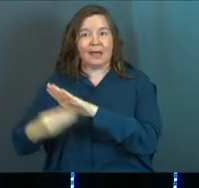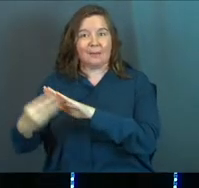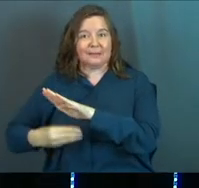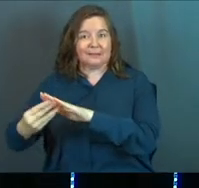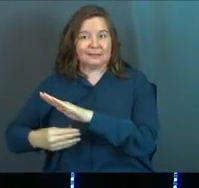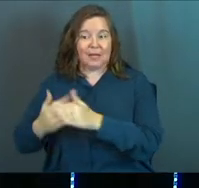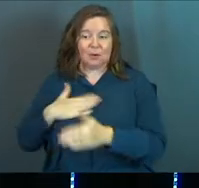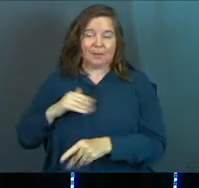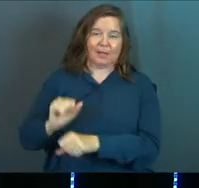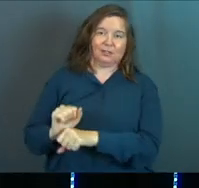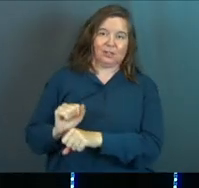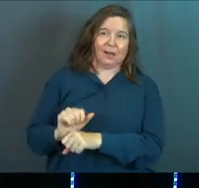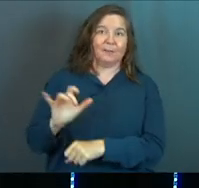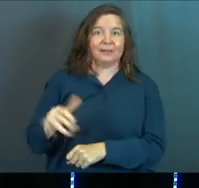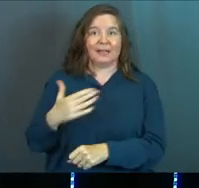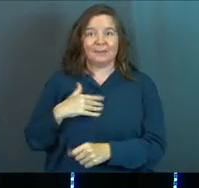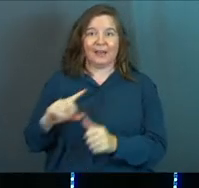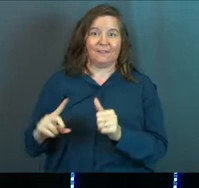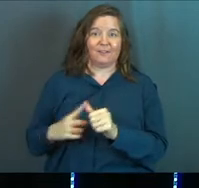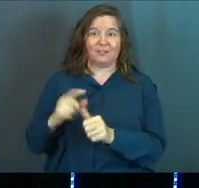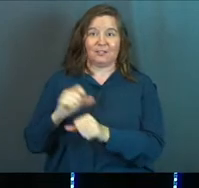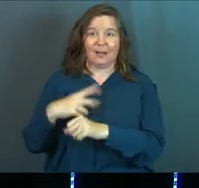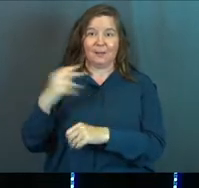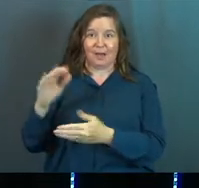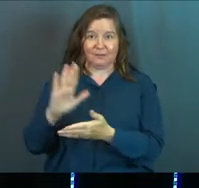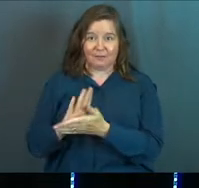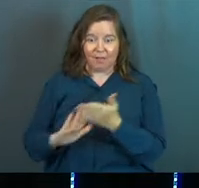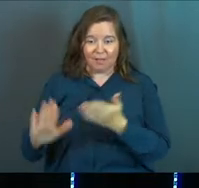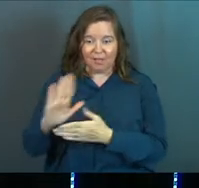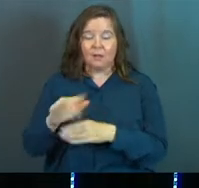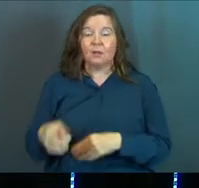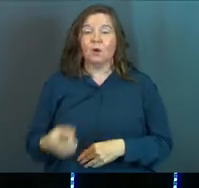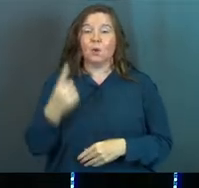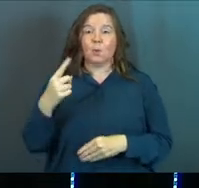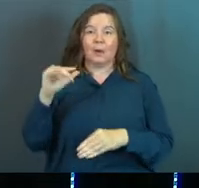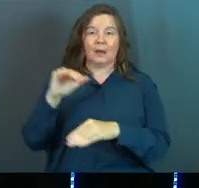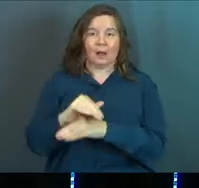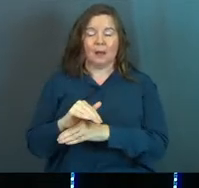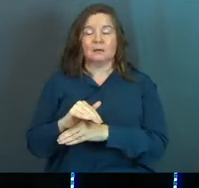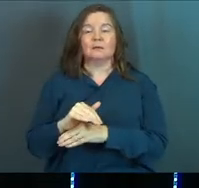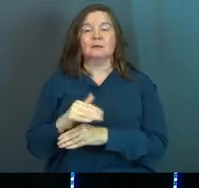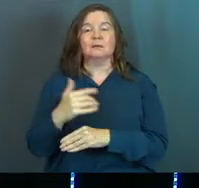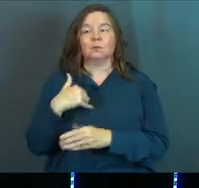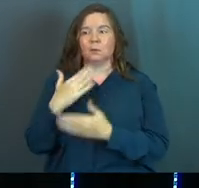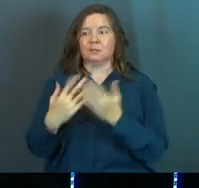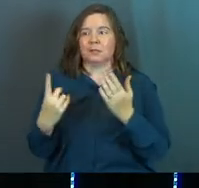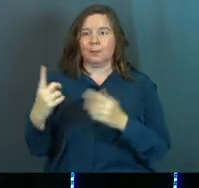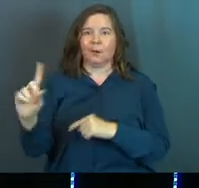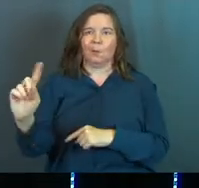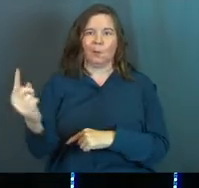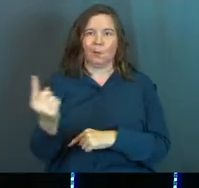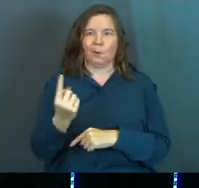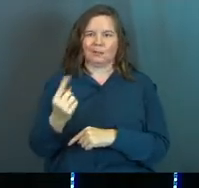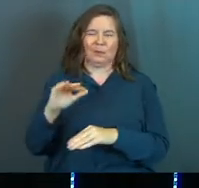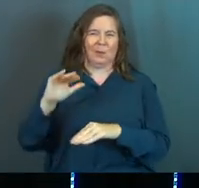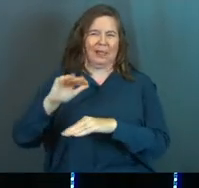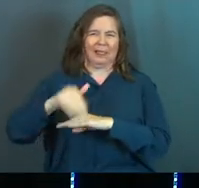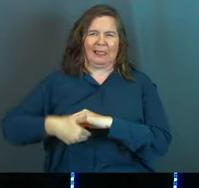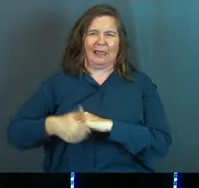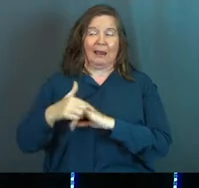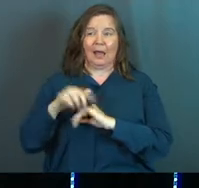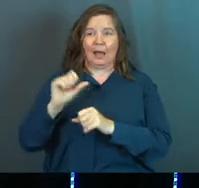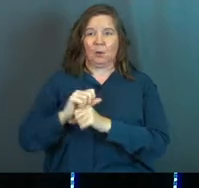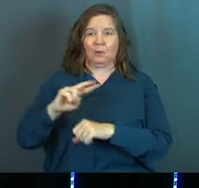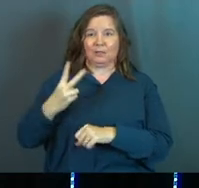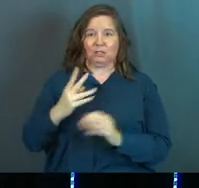at Kinko's, and it was my job, and that's my very first job out of school, and there was this one night where somebody walked in very, very late at night. I